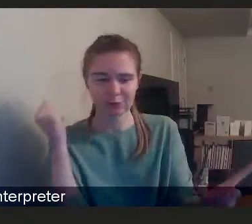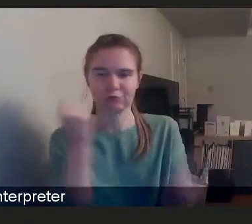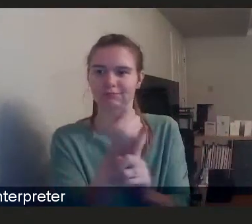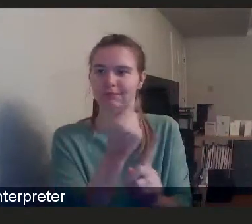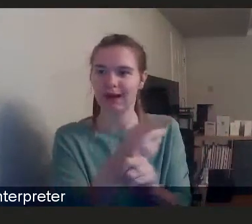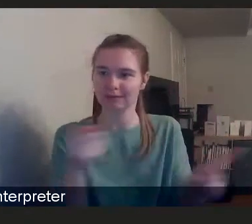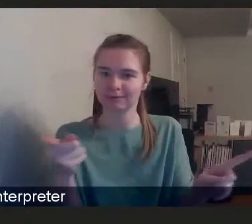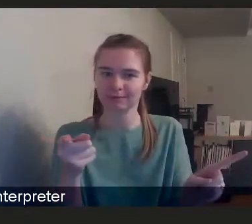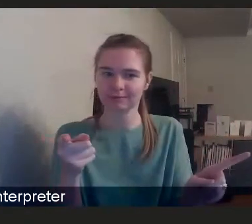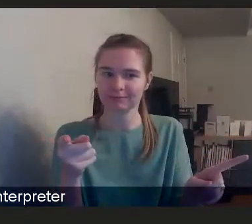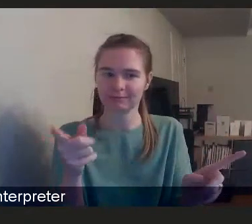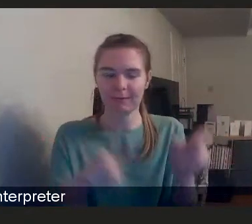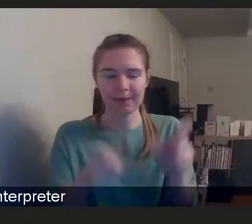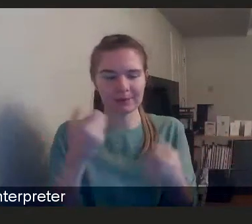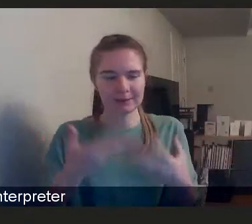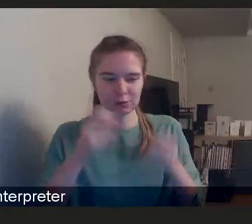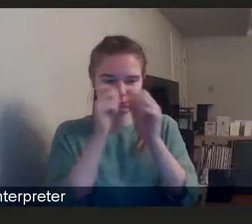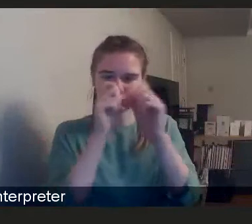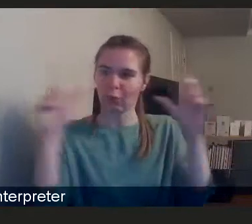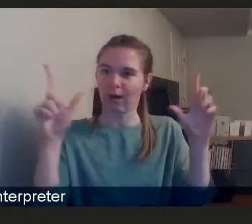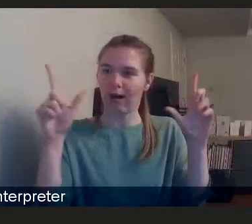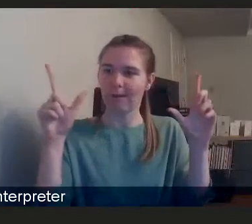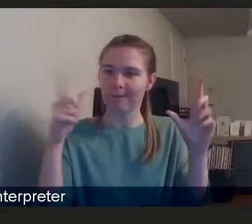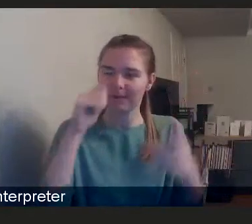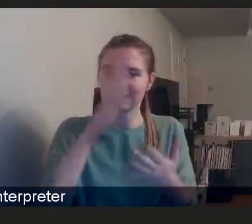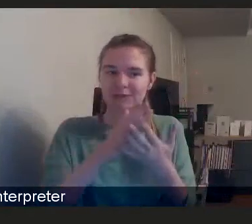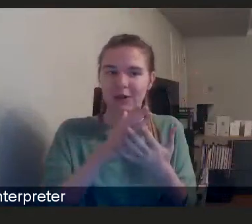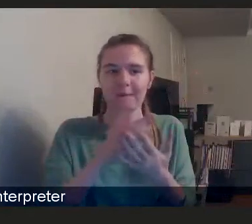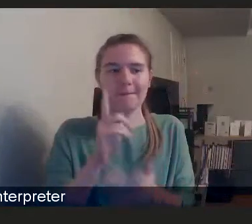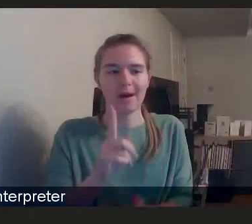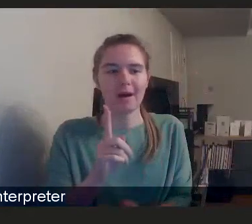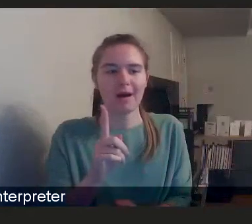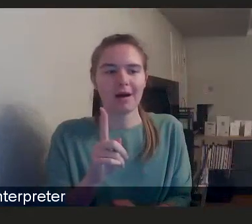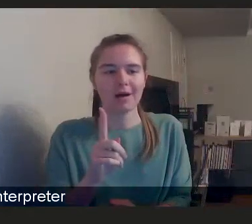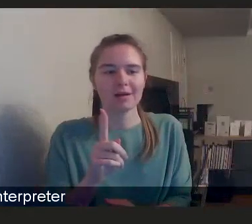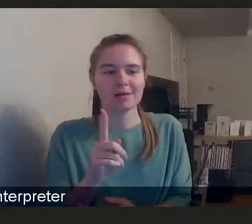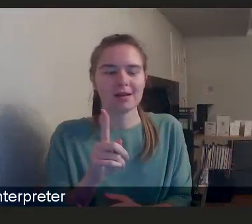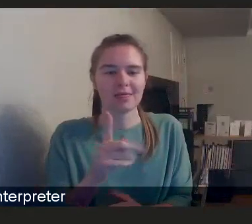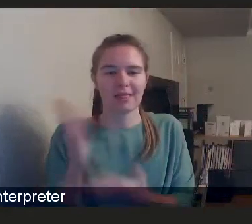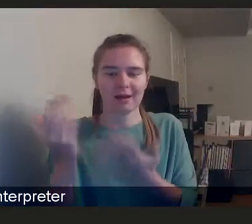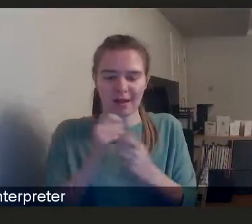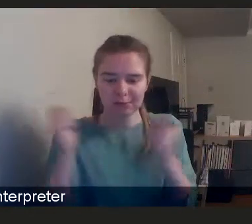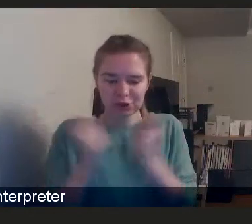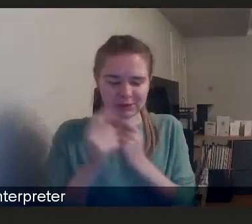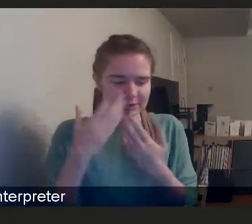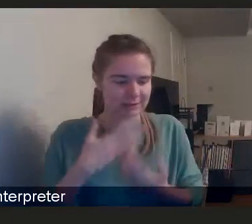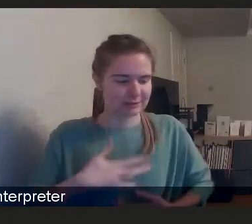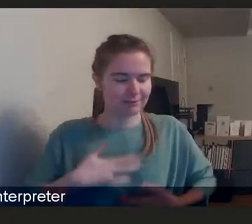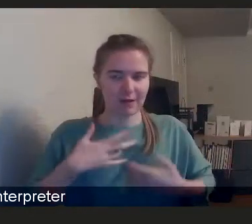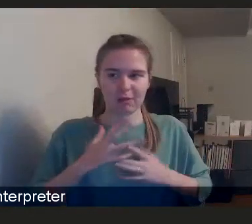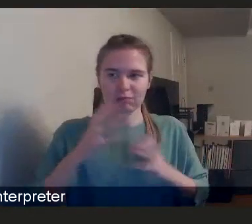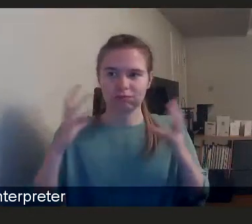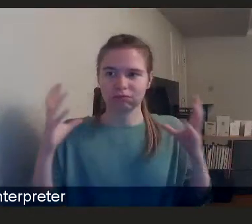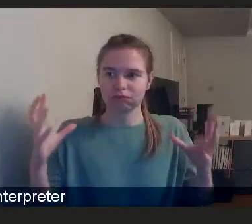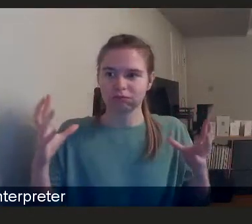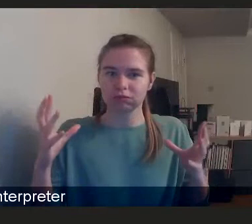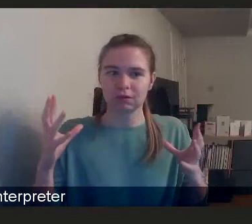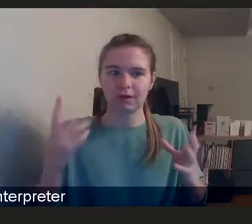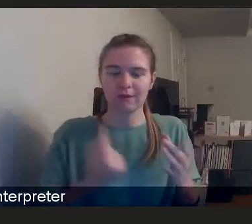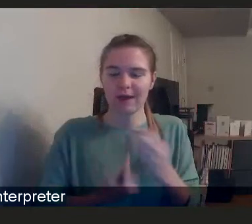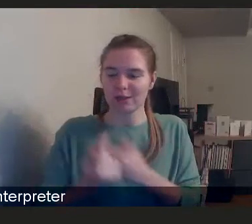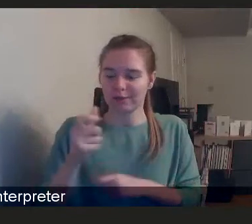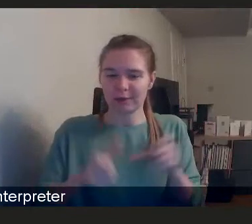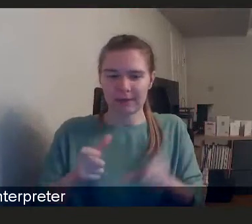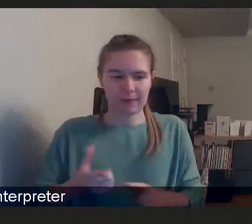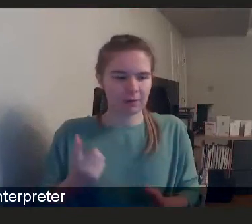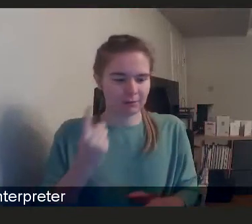and decision makers. But at the same time, sometimes it can seem so enormous and unfixable for the individual to know, well, what can